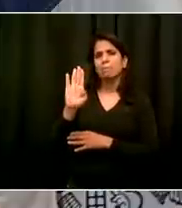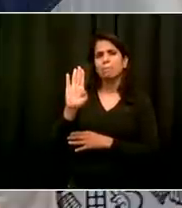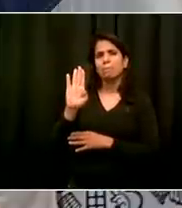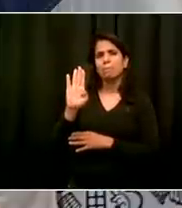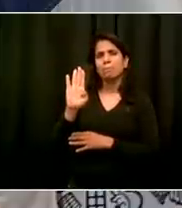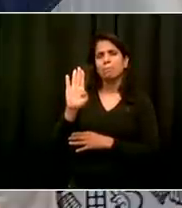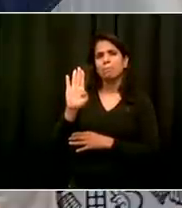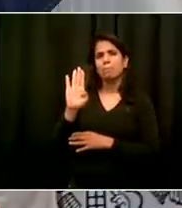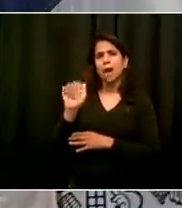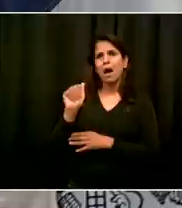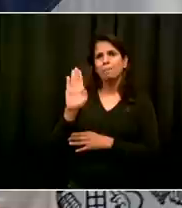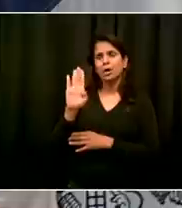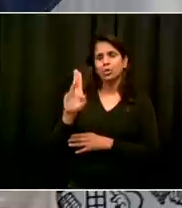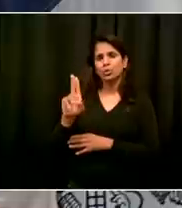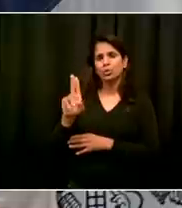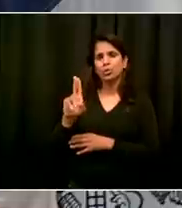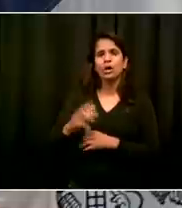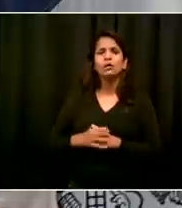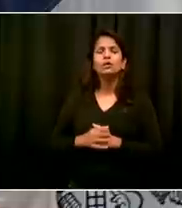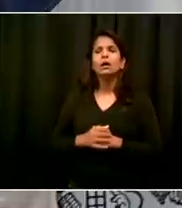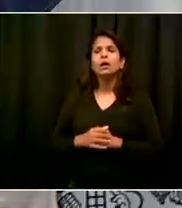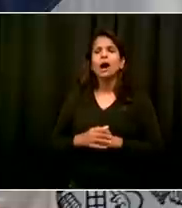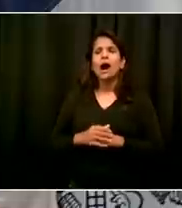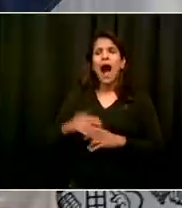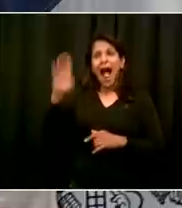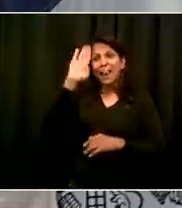Hello, Mayor. How are you? Good, Abu. How are you?